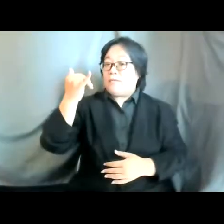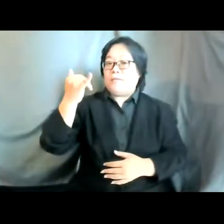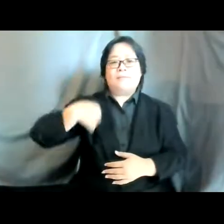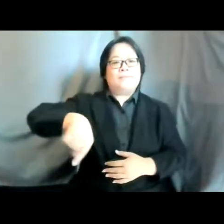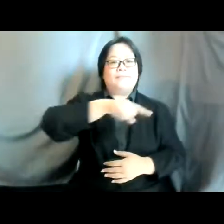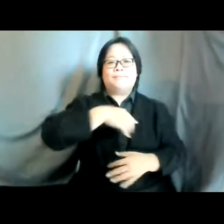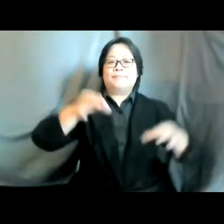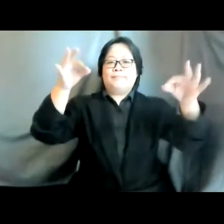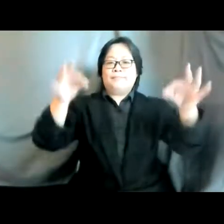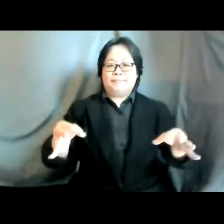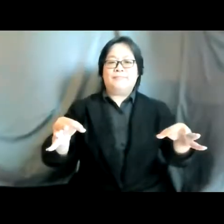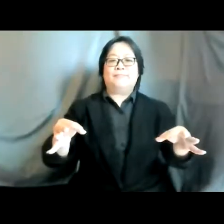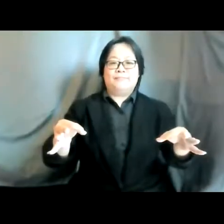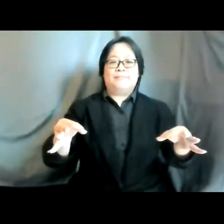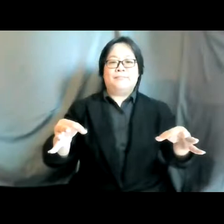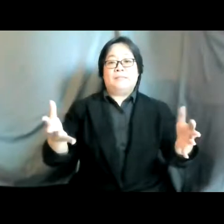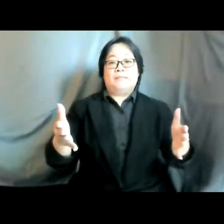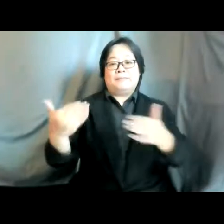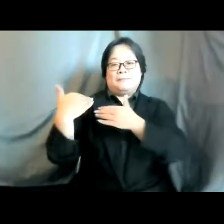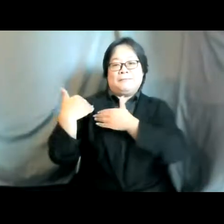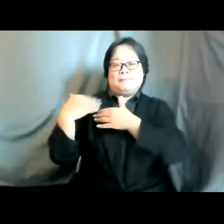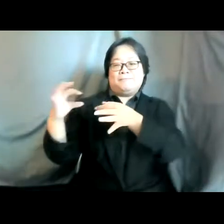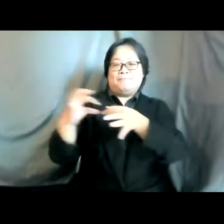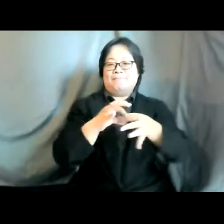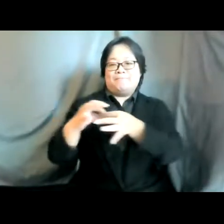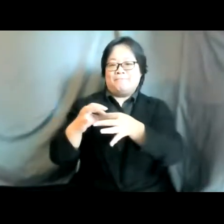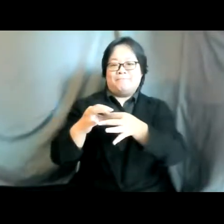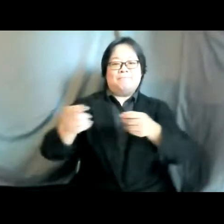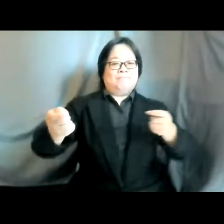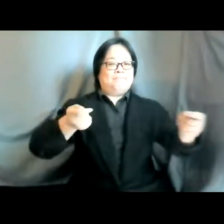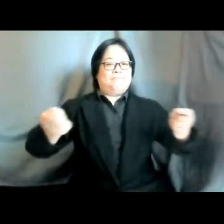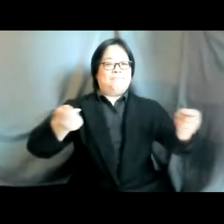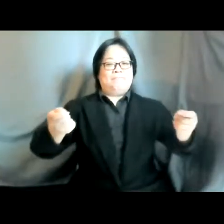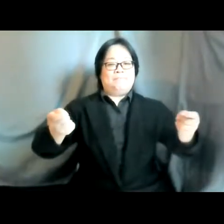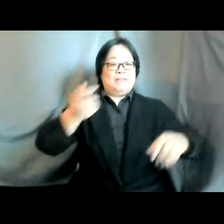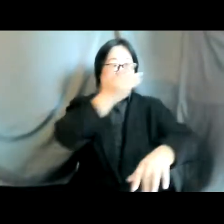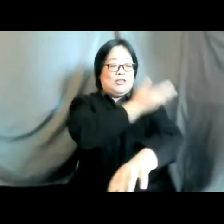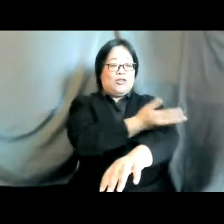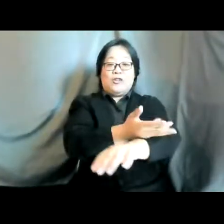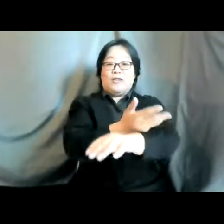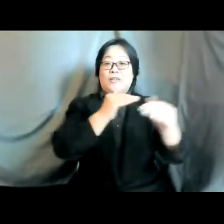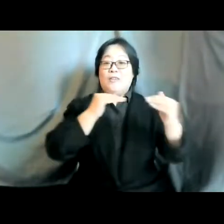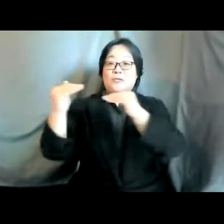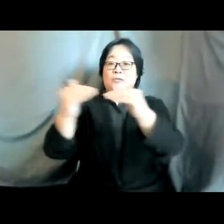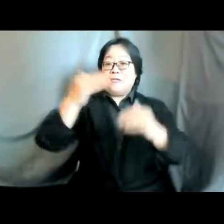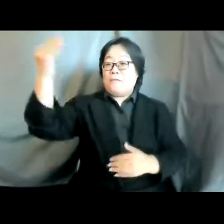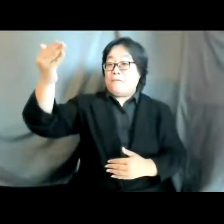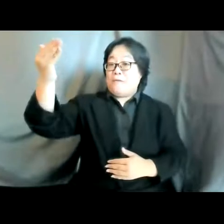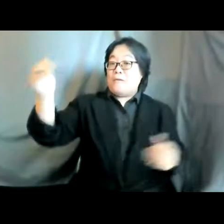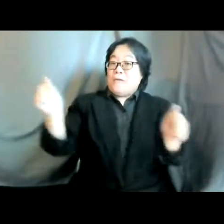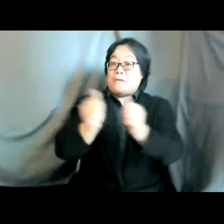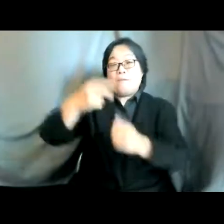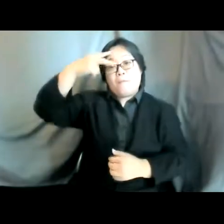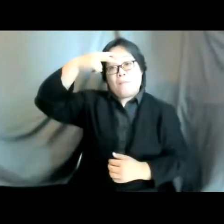uh to co-host and co-chair uh the generation equality forum together with mexico